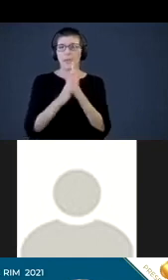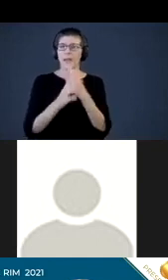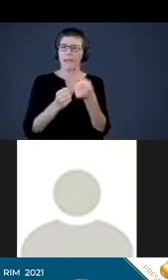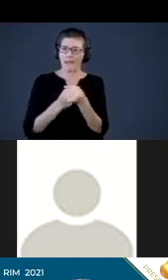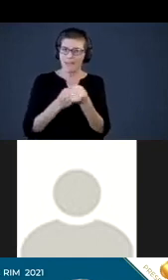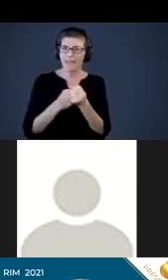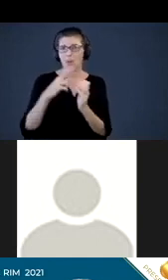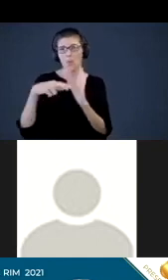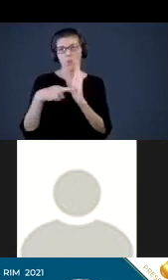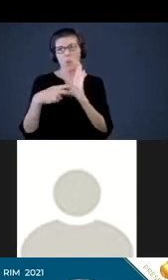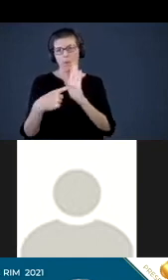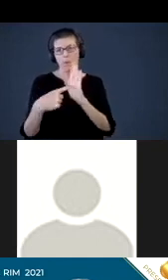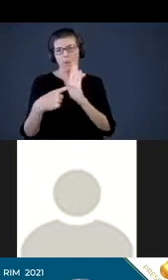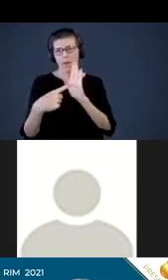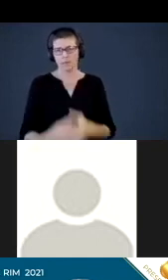models.